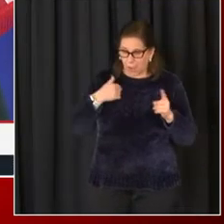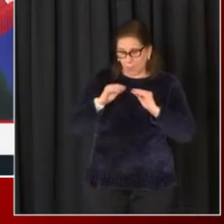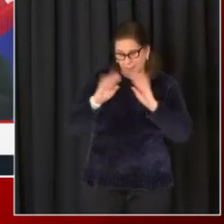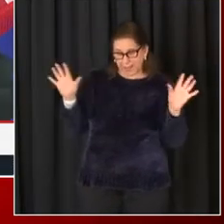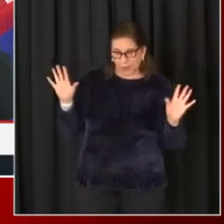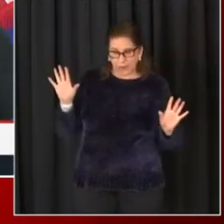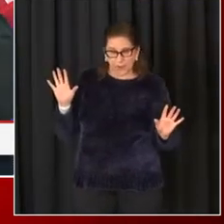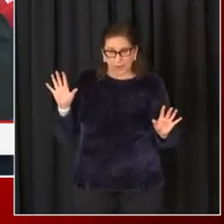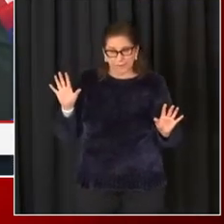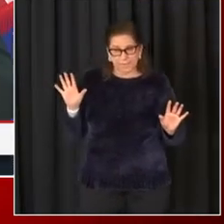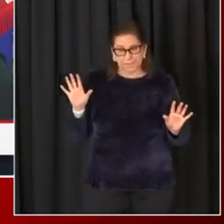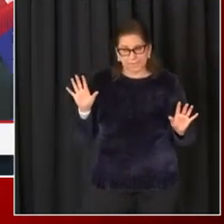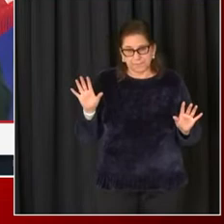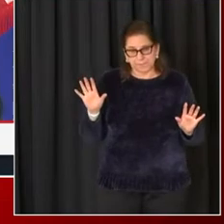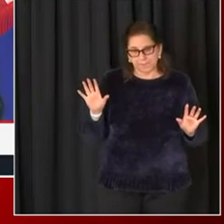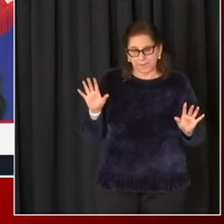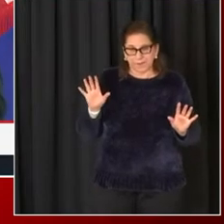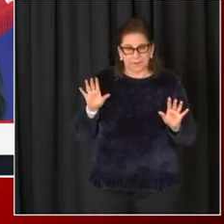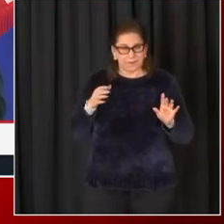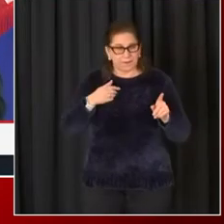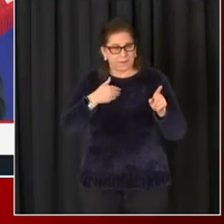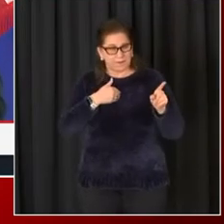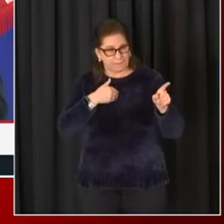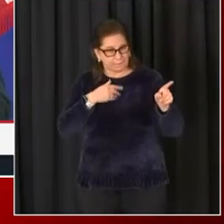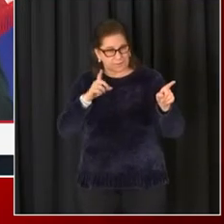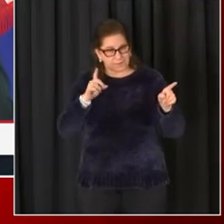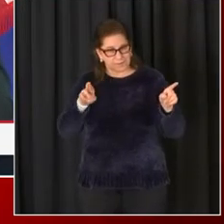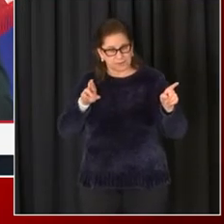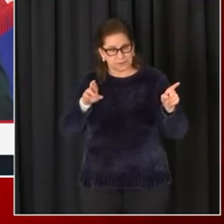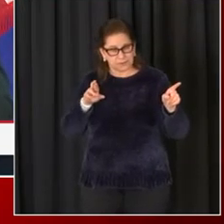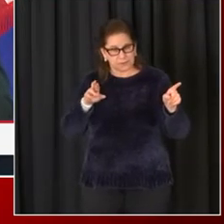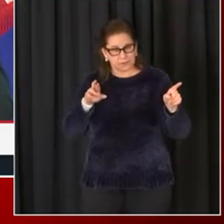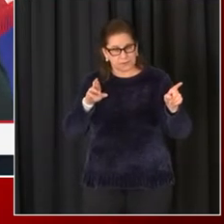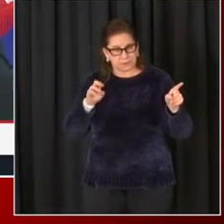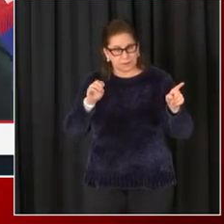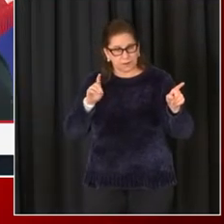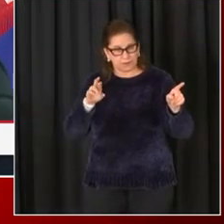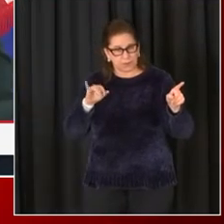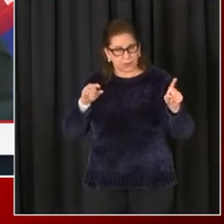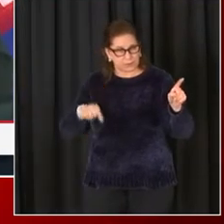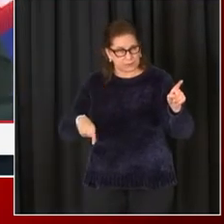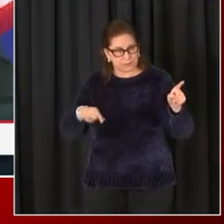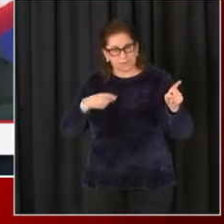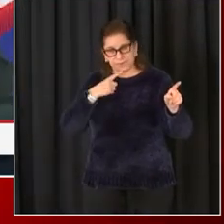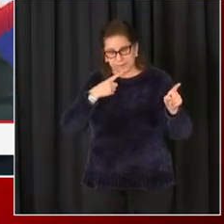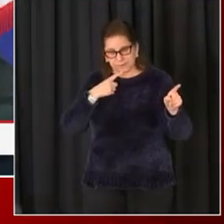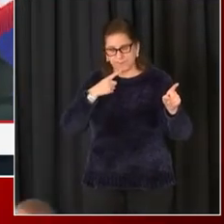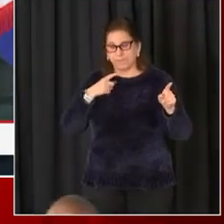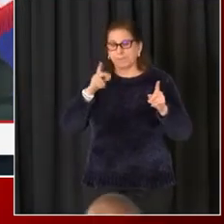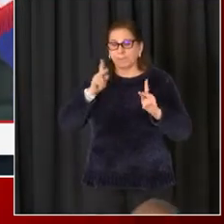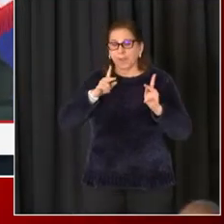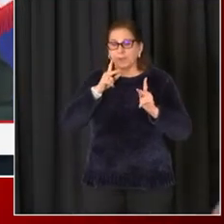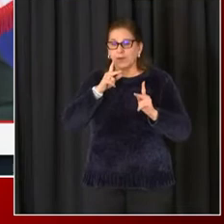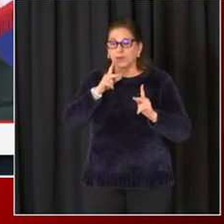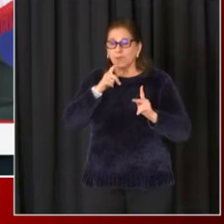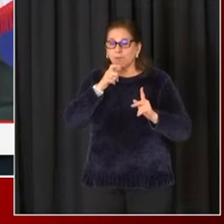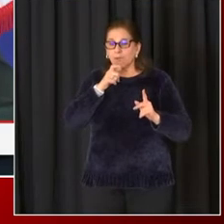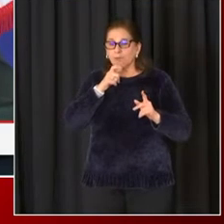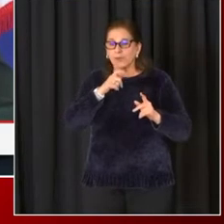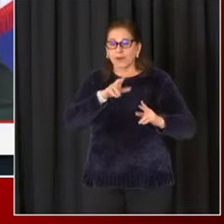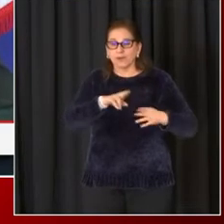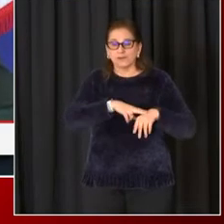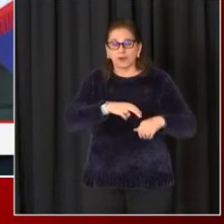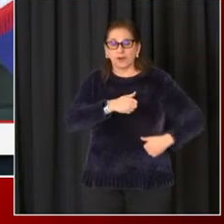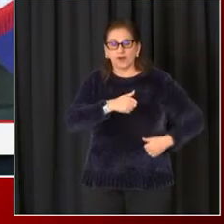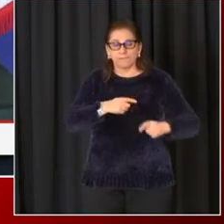Director Rodriguez made. The out-of-state guard, when Michael just said the 21,000 guard, most of those are out-of-state guard, and